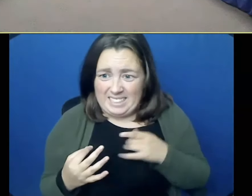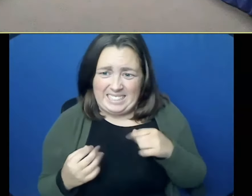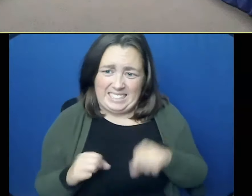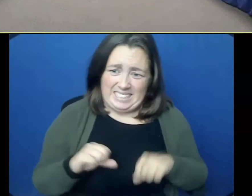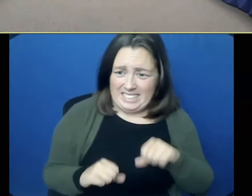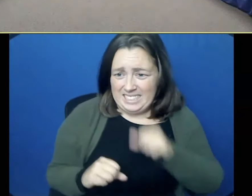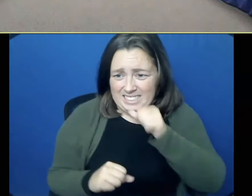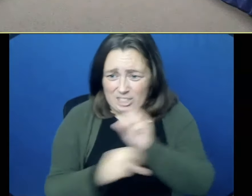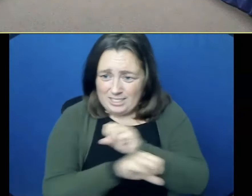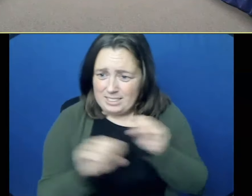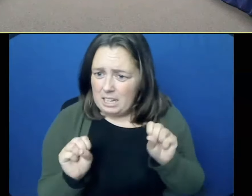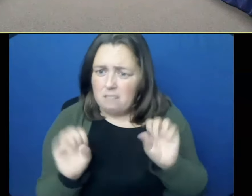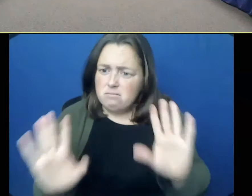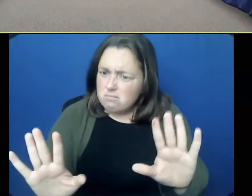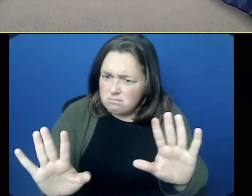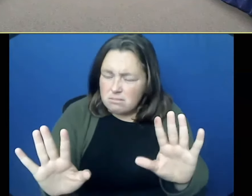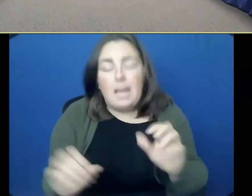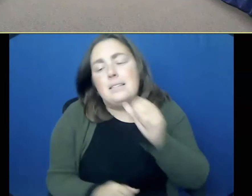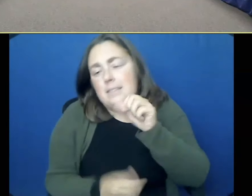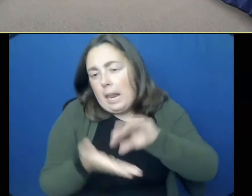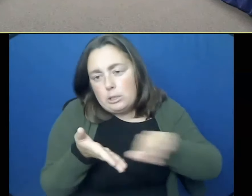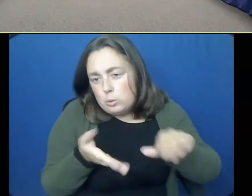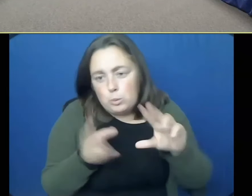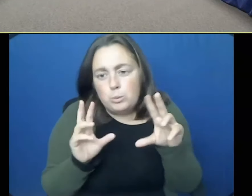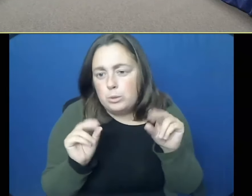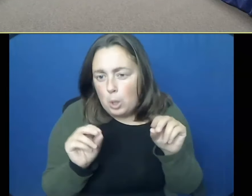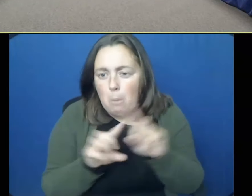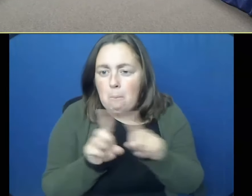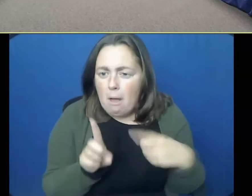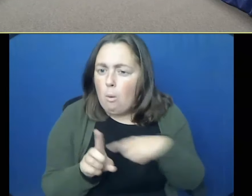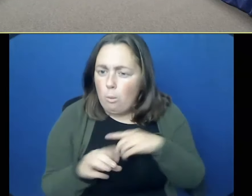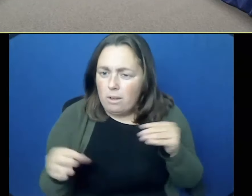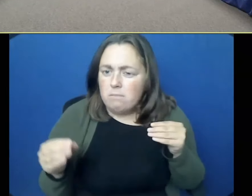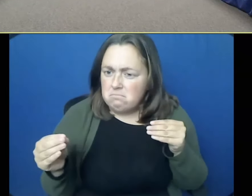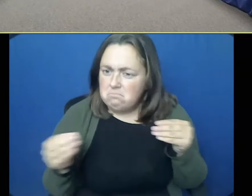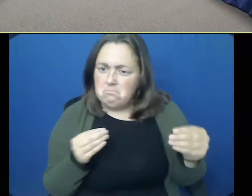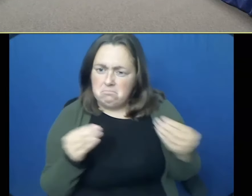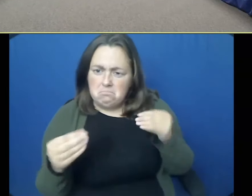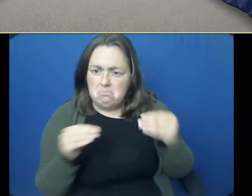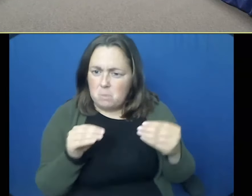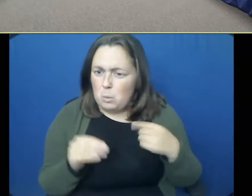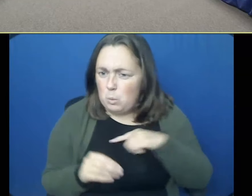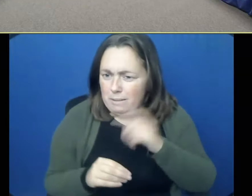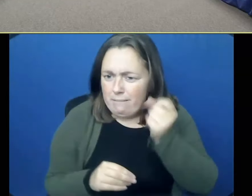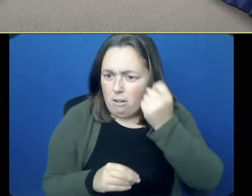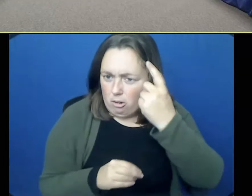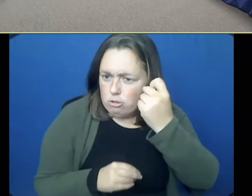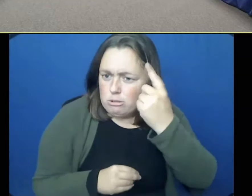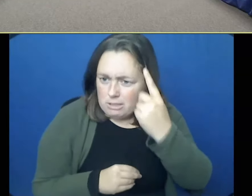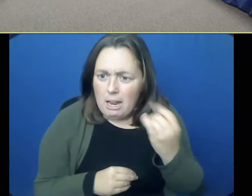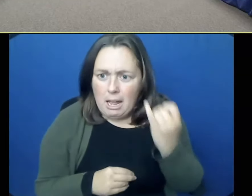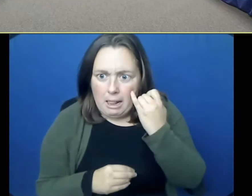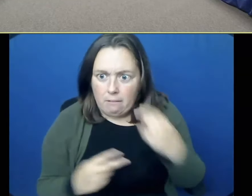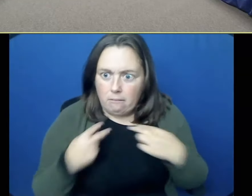You don't want to send a child to school. It's not an excused absence. But we always make that work within the system because, you know, there was a situation on the road that